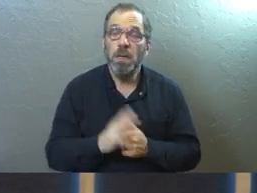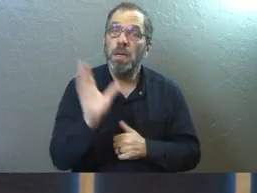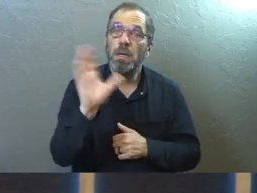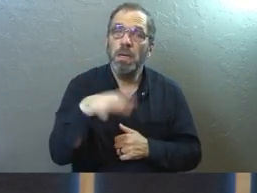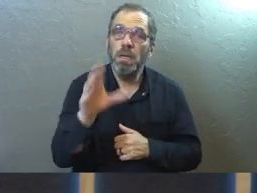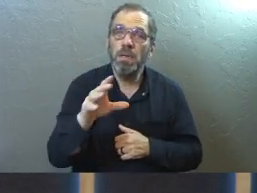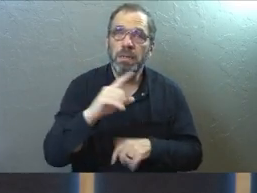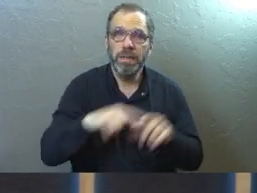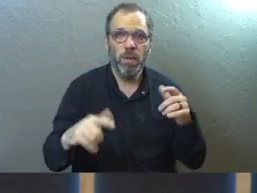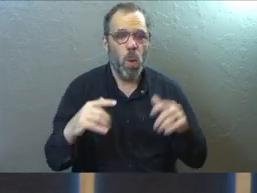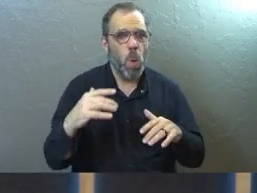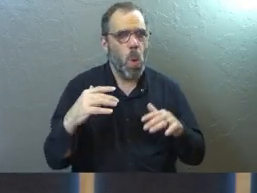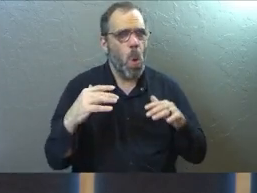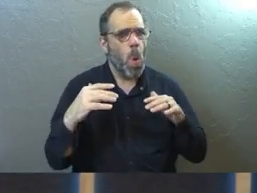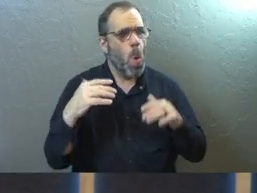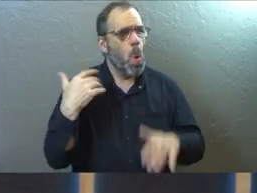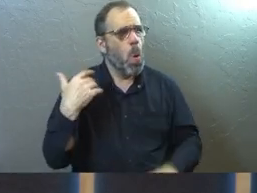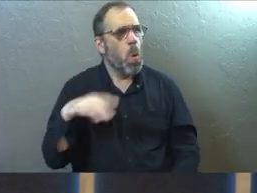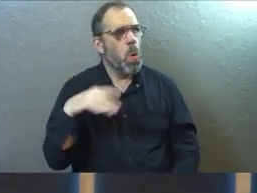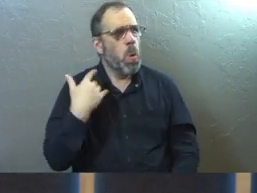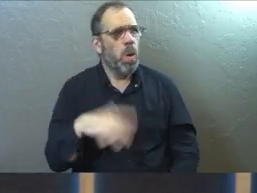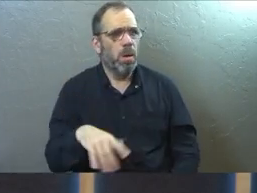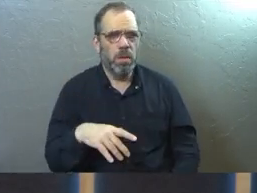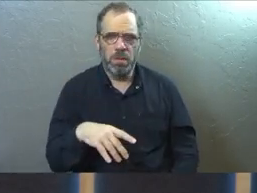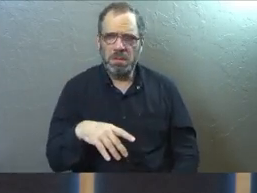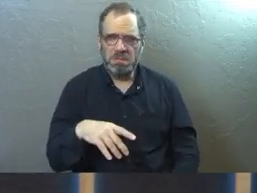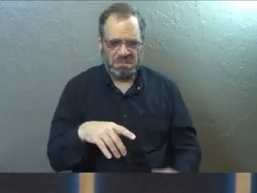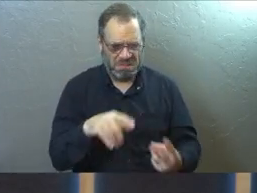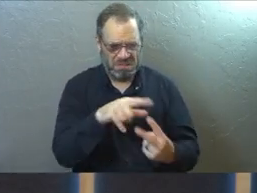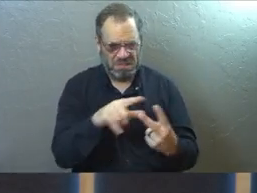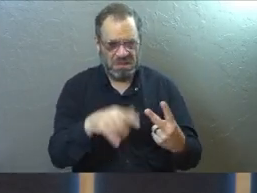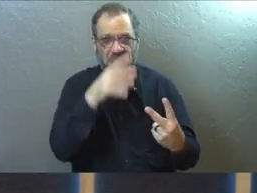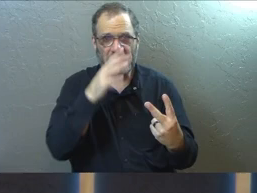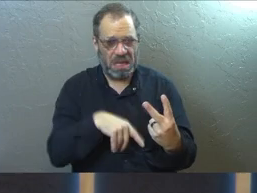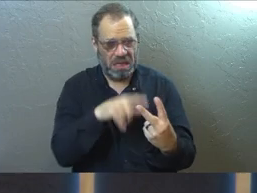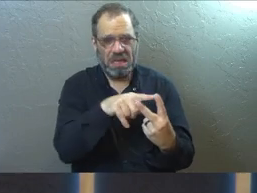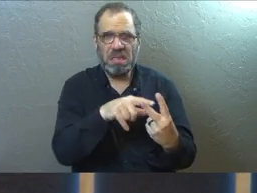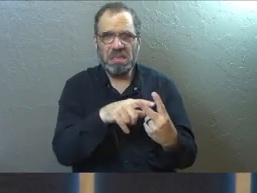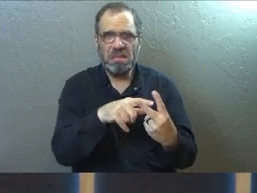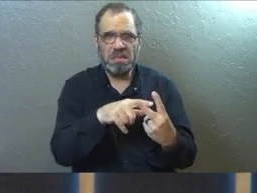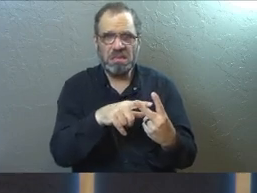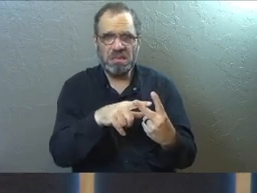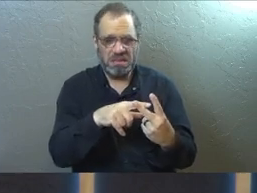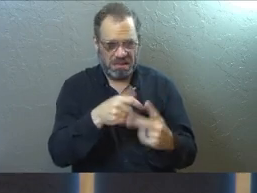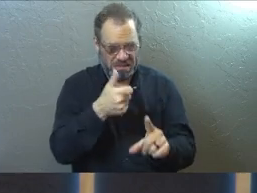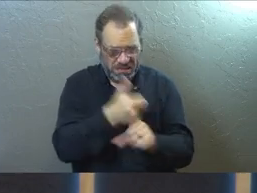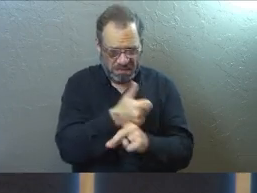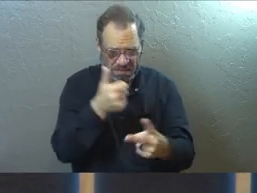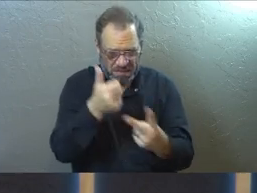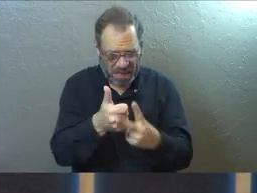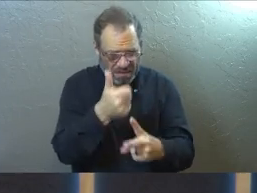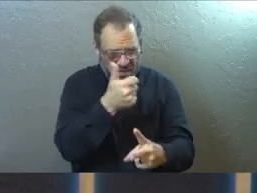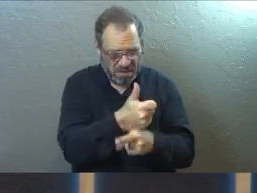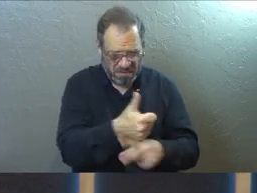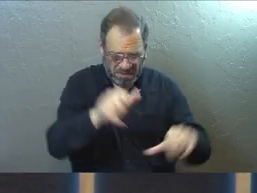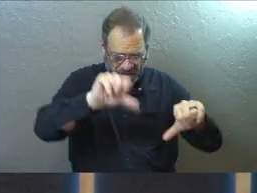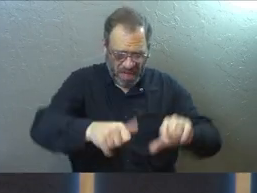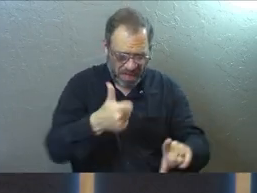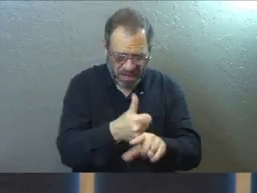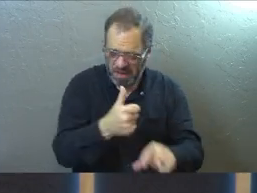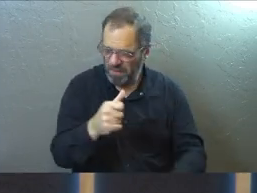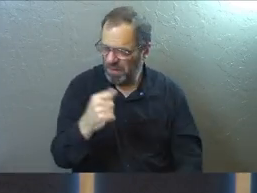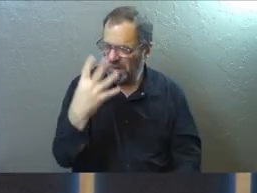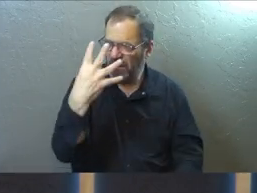Guys, that's a different level. But you're talking about these ladies that have been denying themselves and risking their lives for